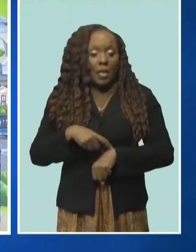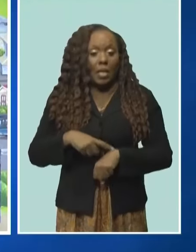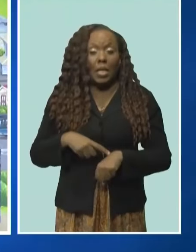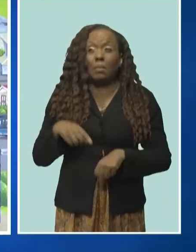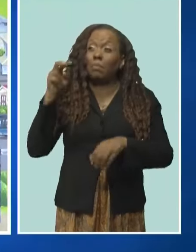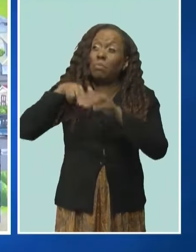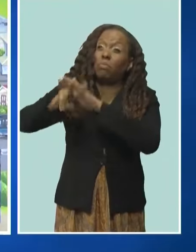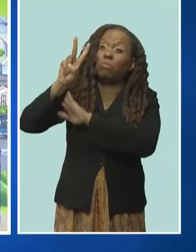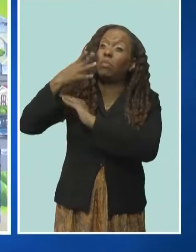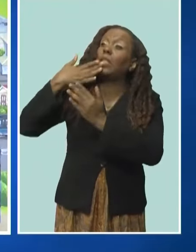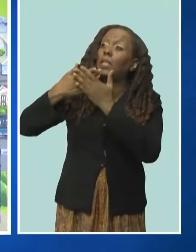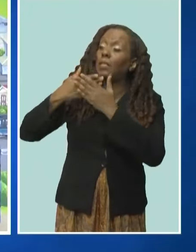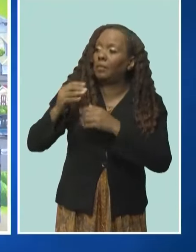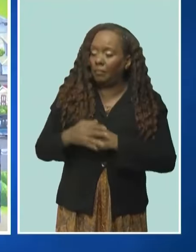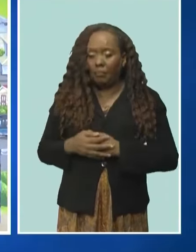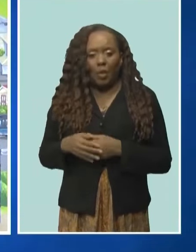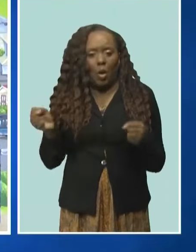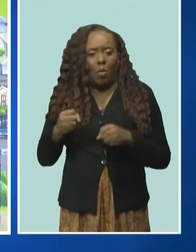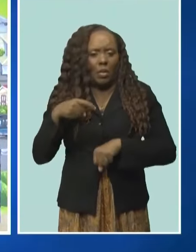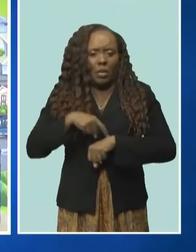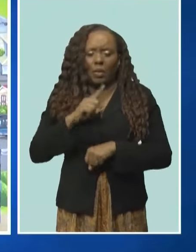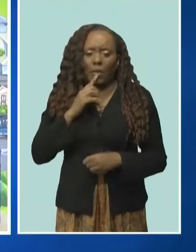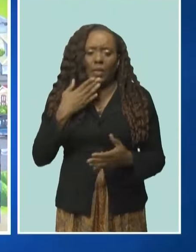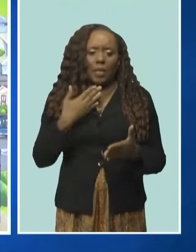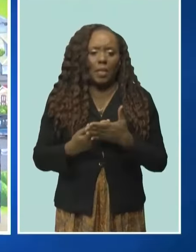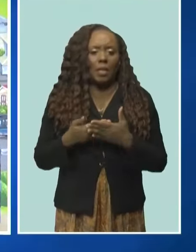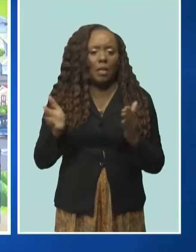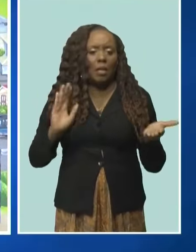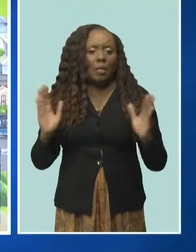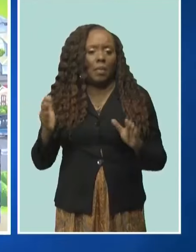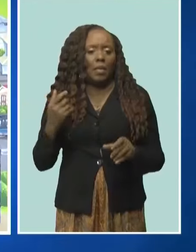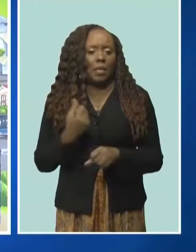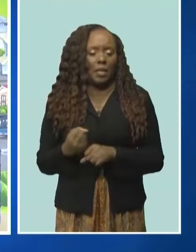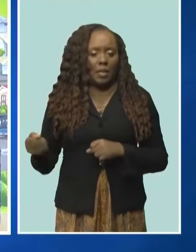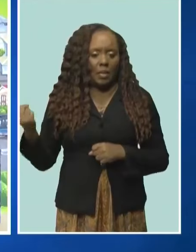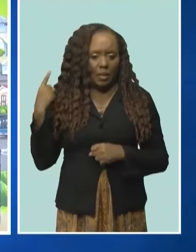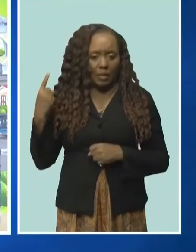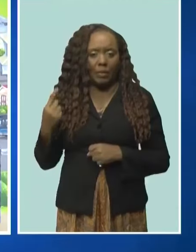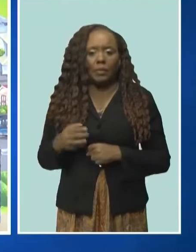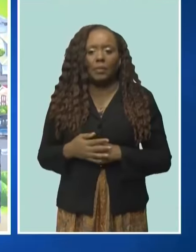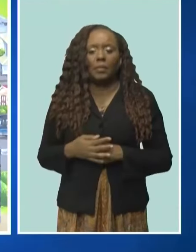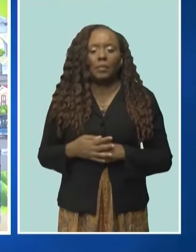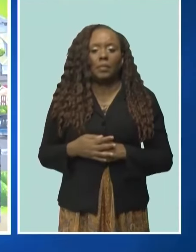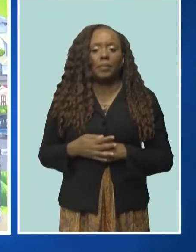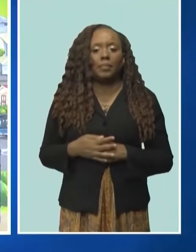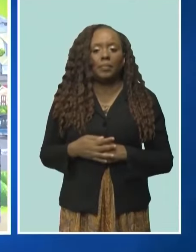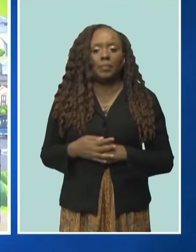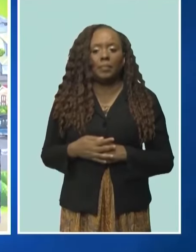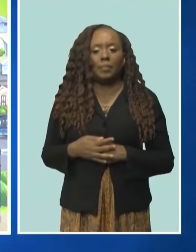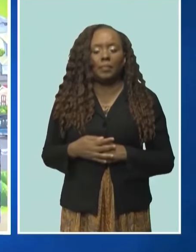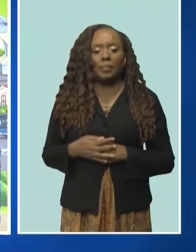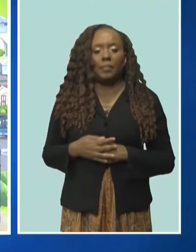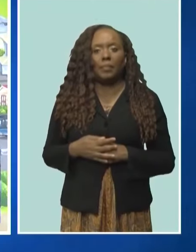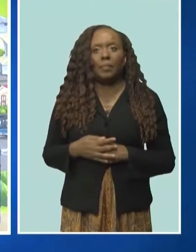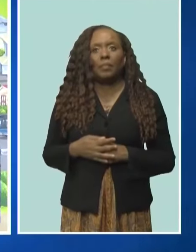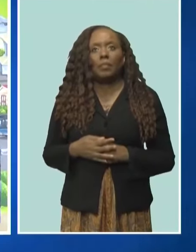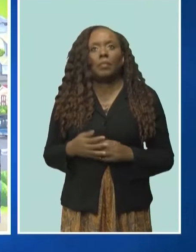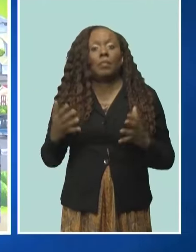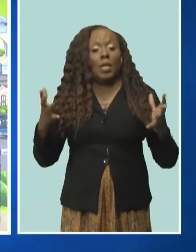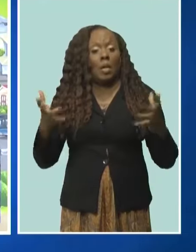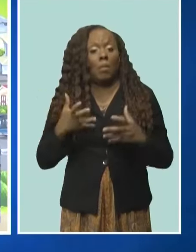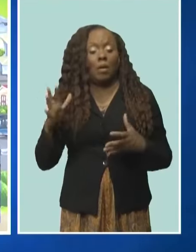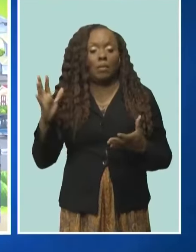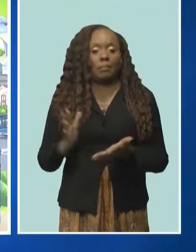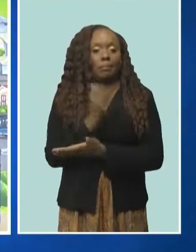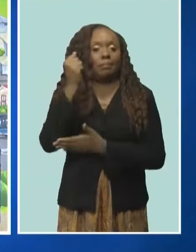is going to look very healthy, super healthy compared to last year. We're actually unfortunate. We want to take all the business we